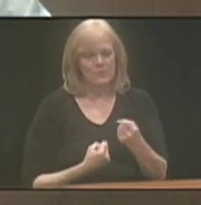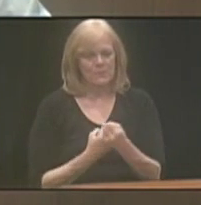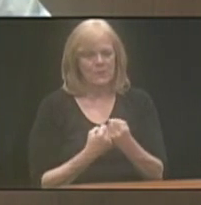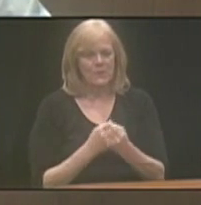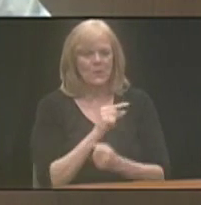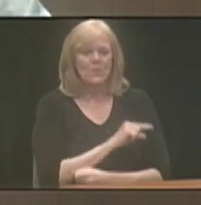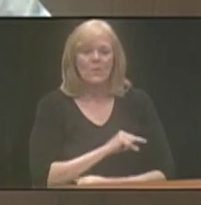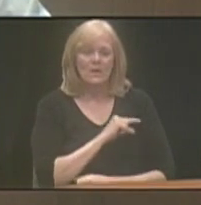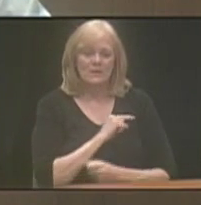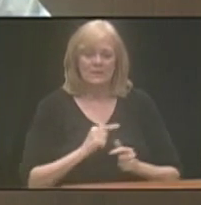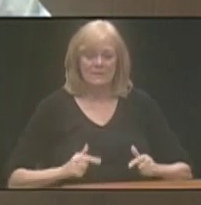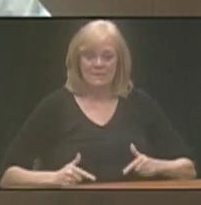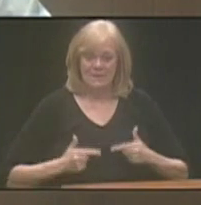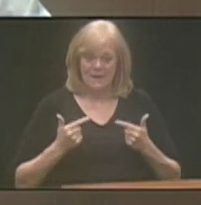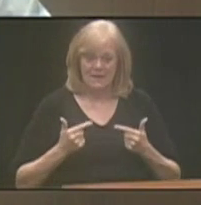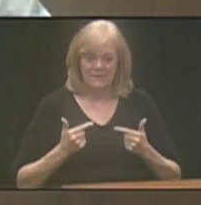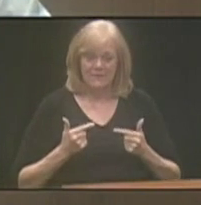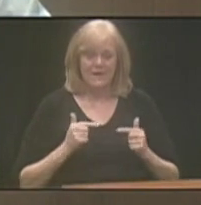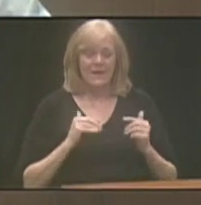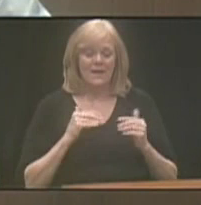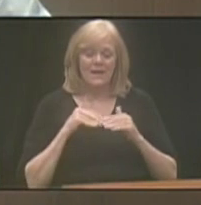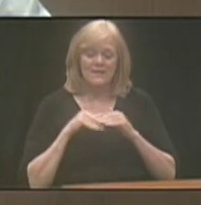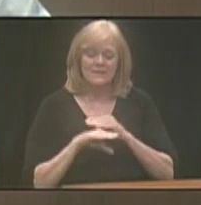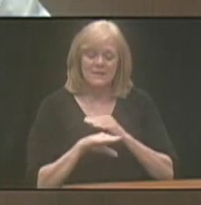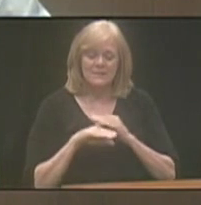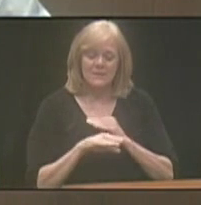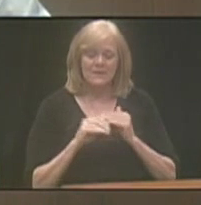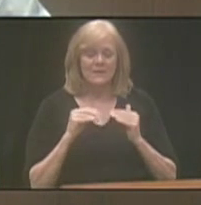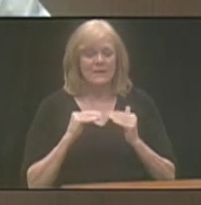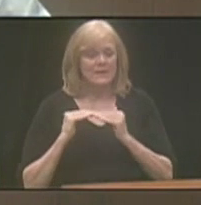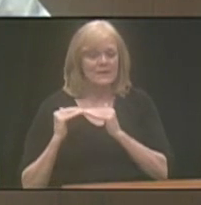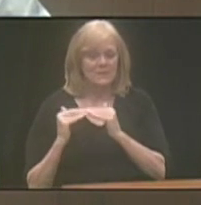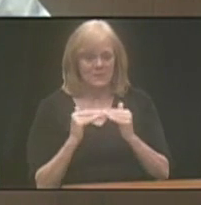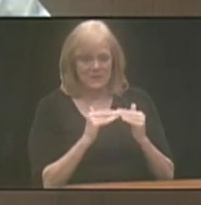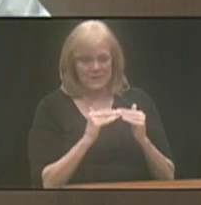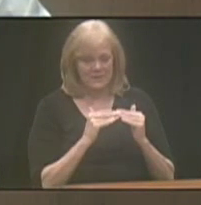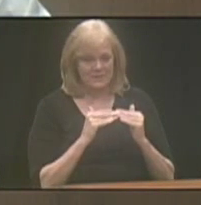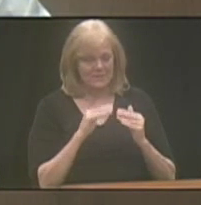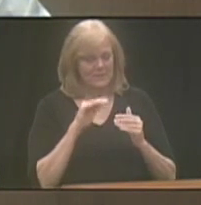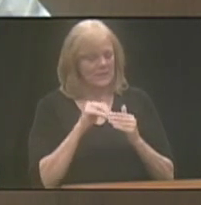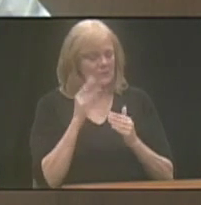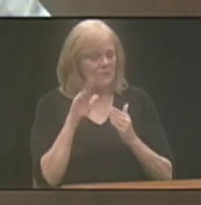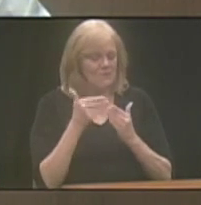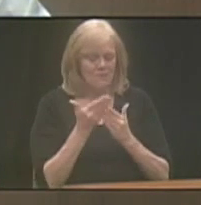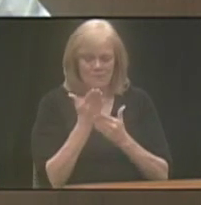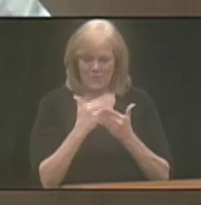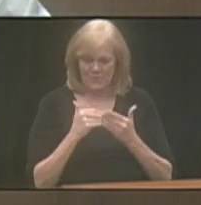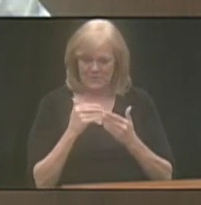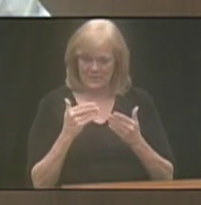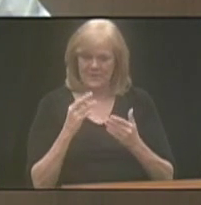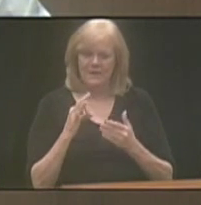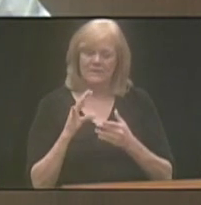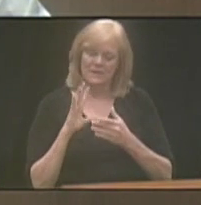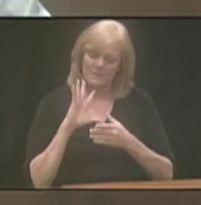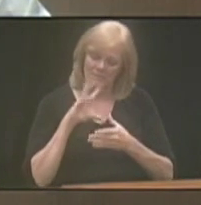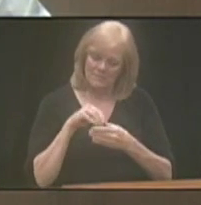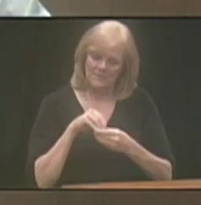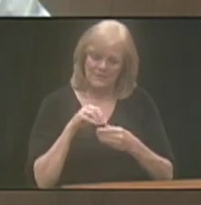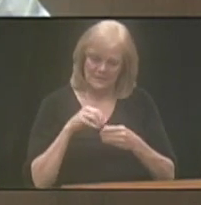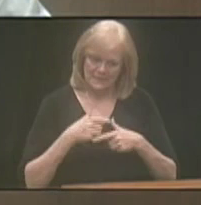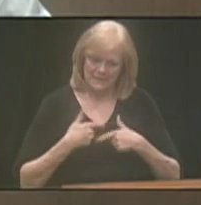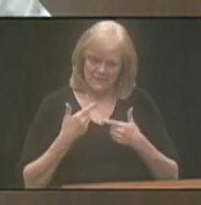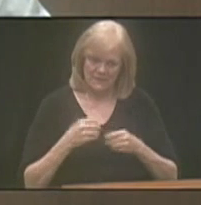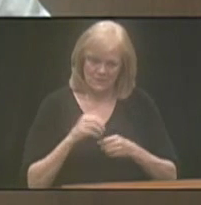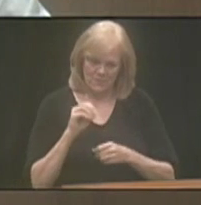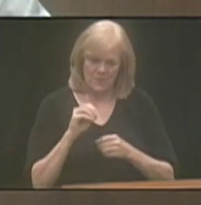life, accessibility, and equity in all aspects related to the City of Omaha on behalf of and in cooperation